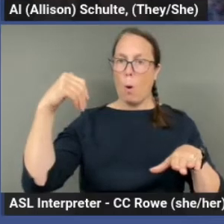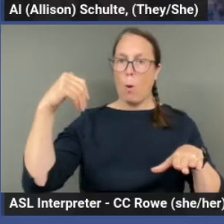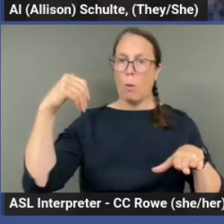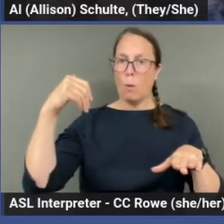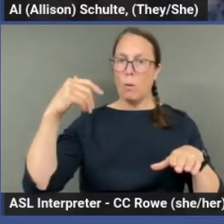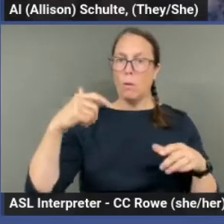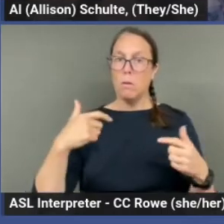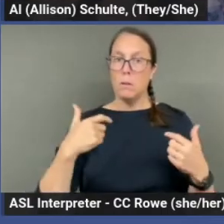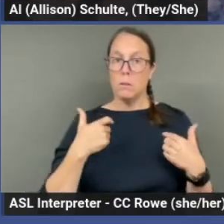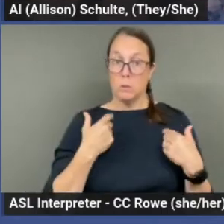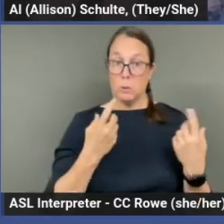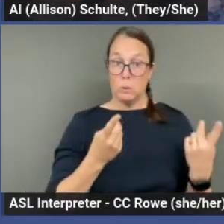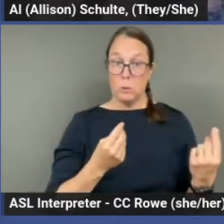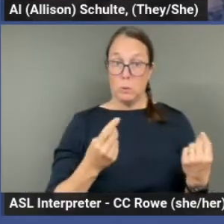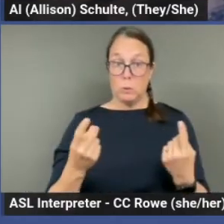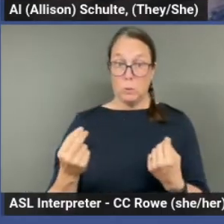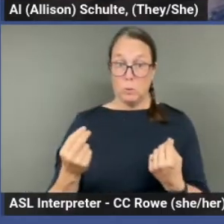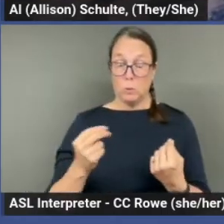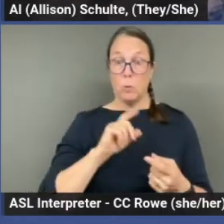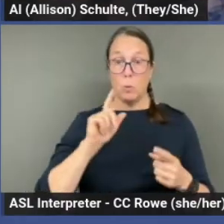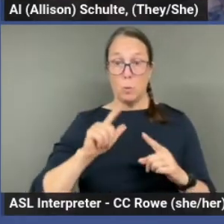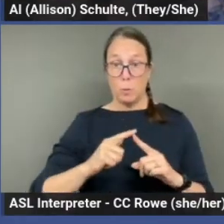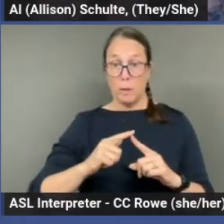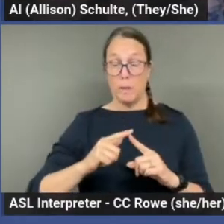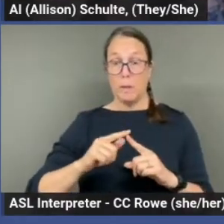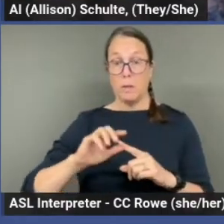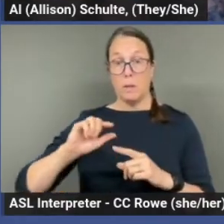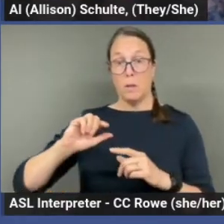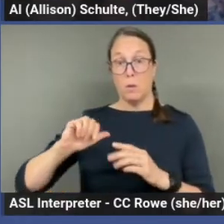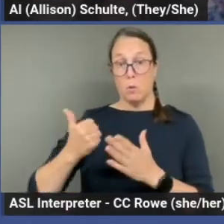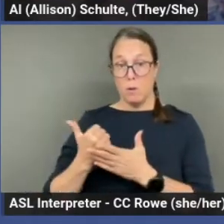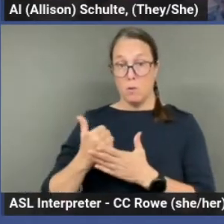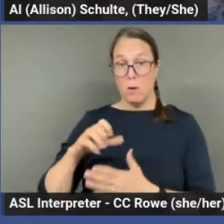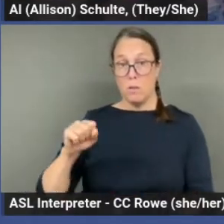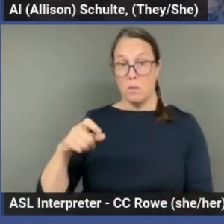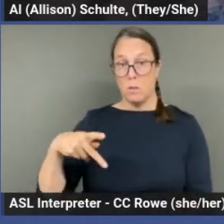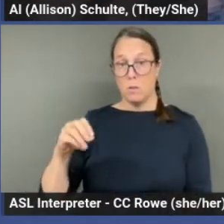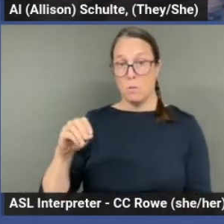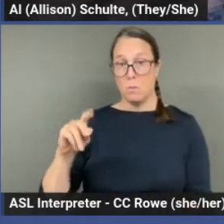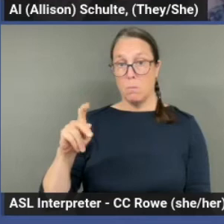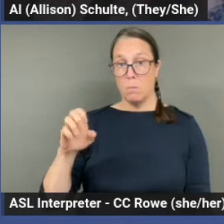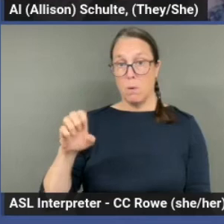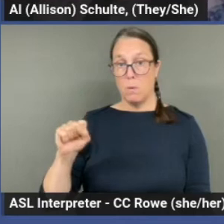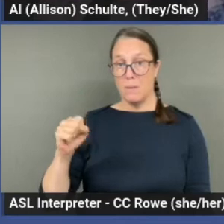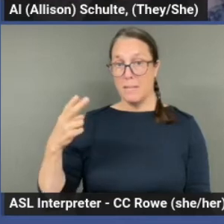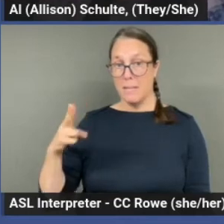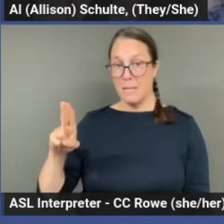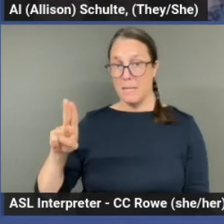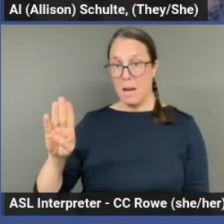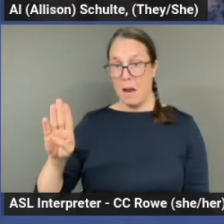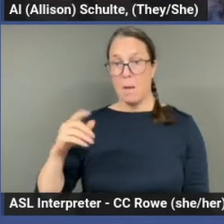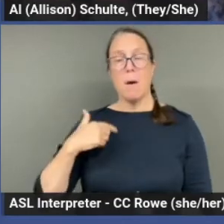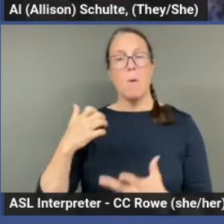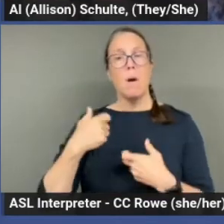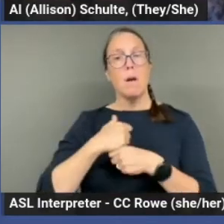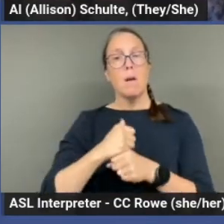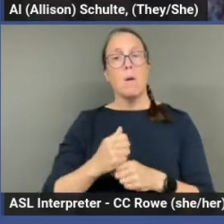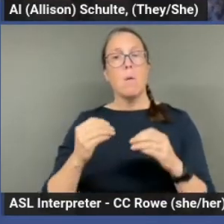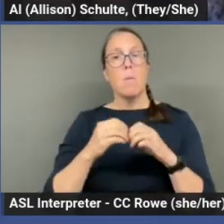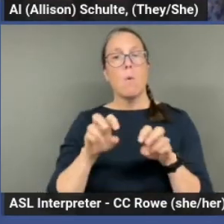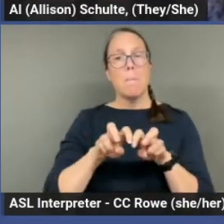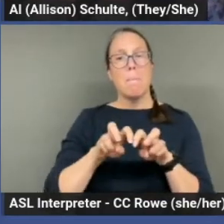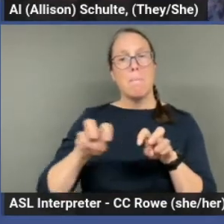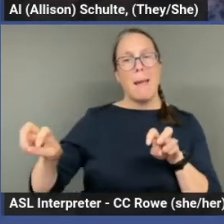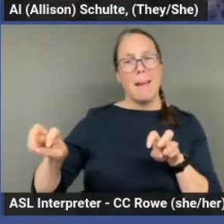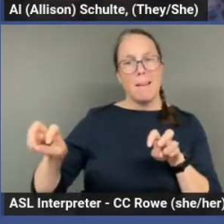going to, uh, once I graduate spokes hub, I want to start, um, creating more panel discussions